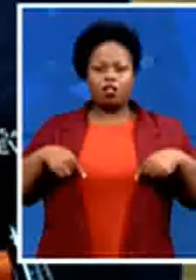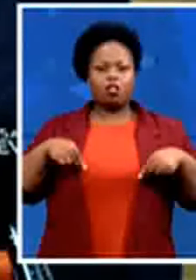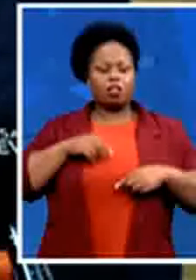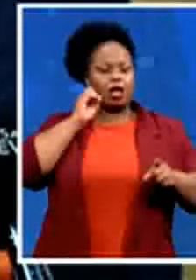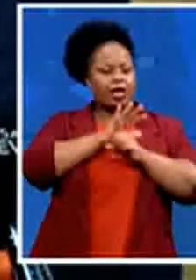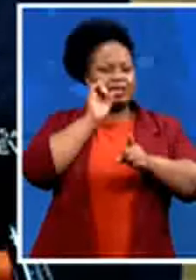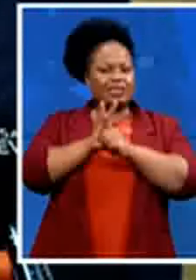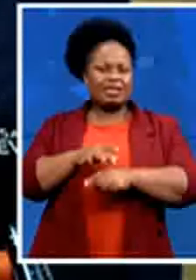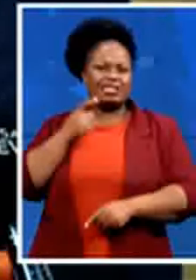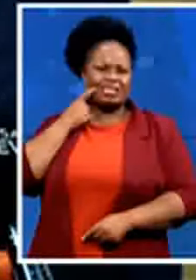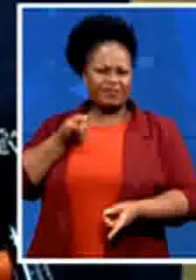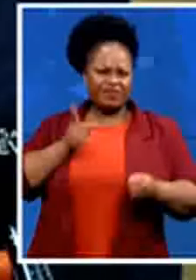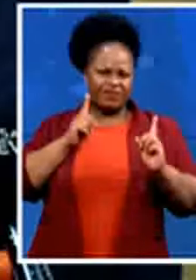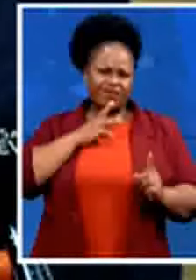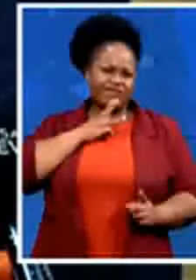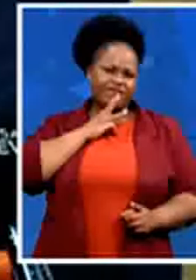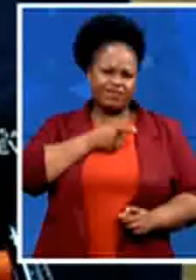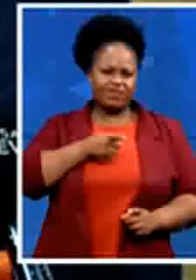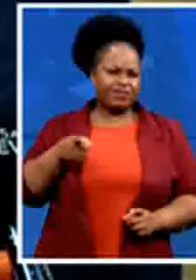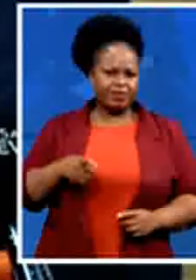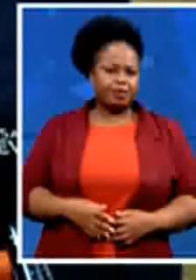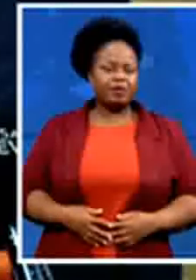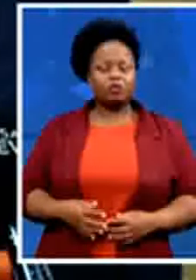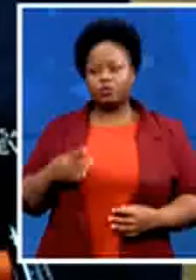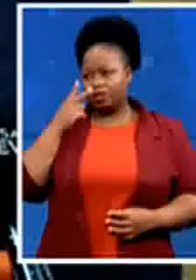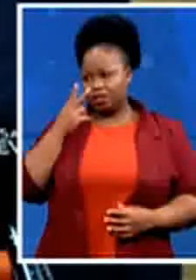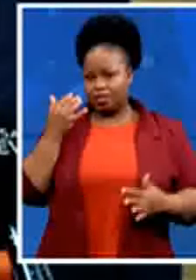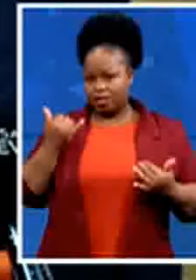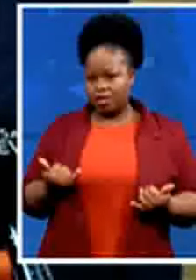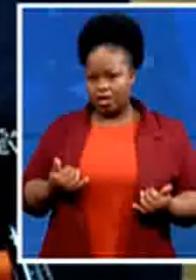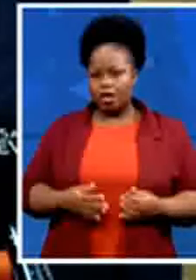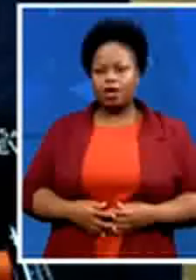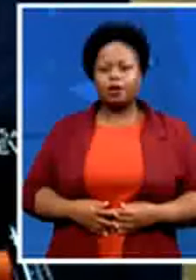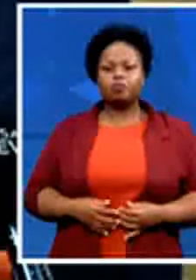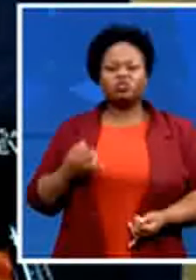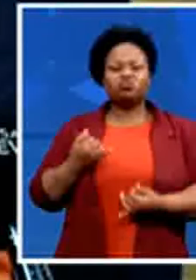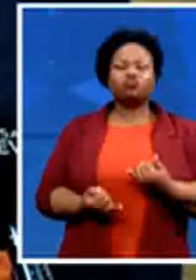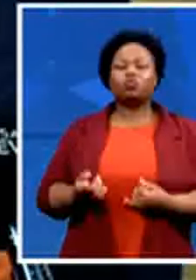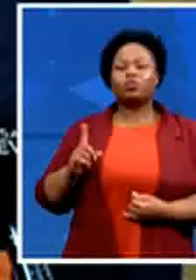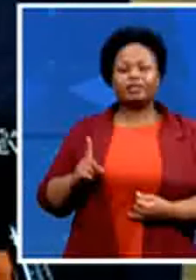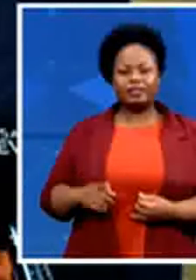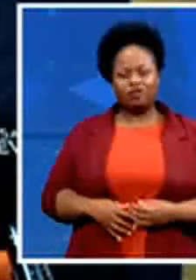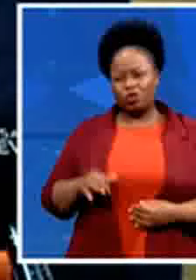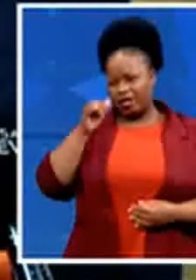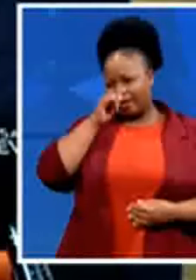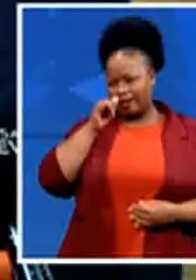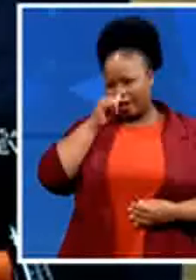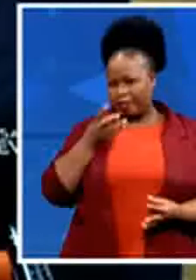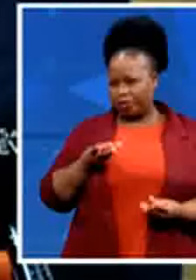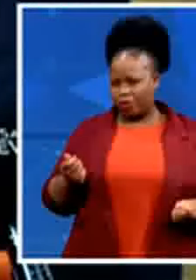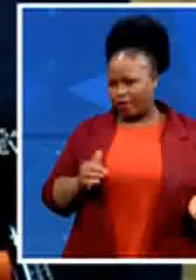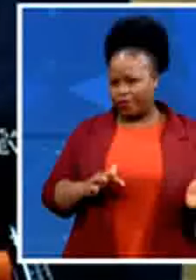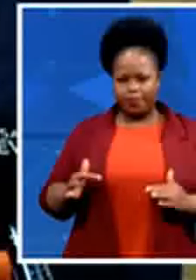with the the current way we deal with with crime police